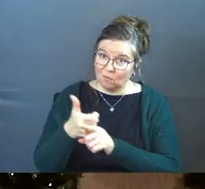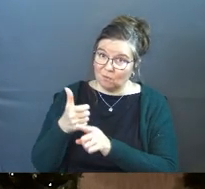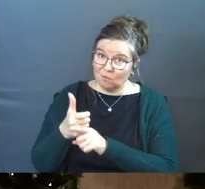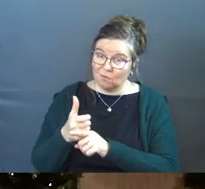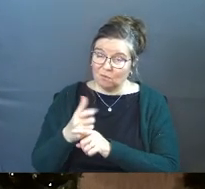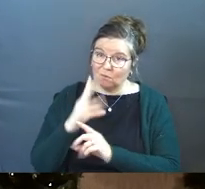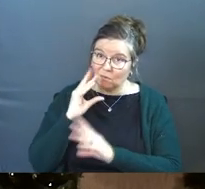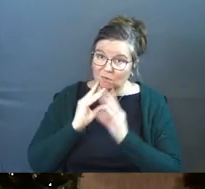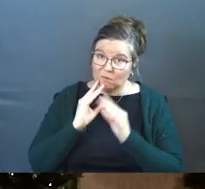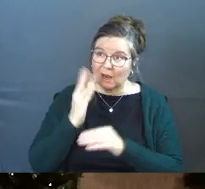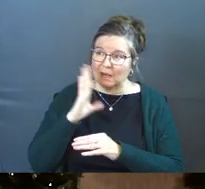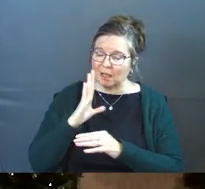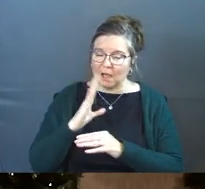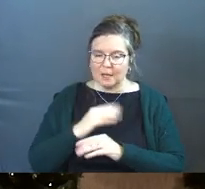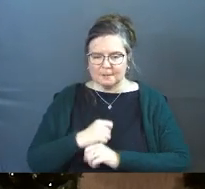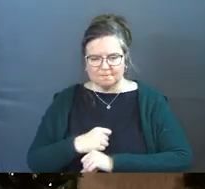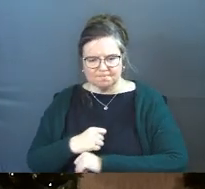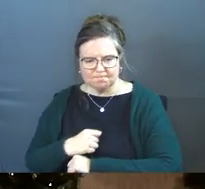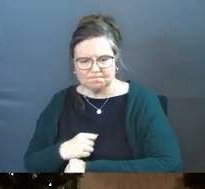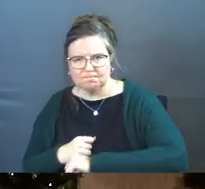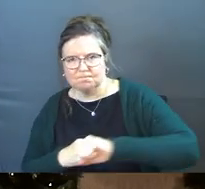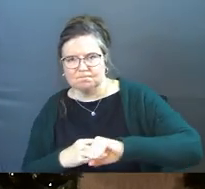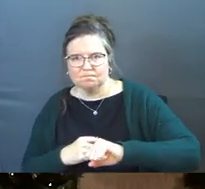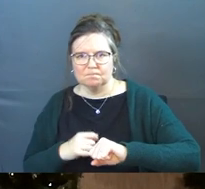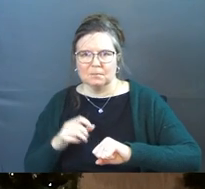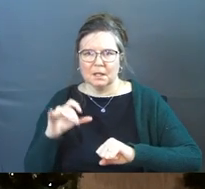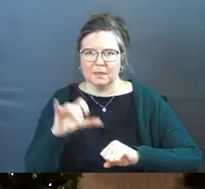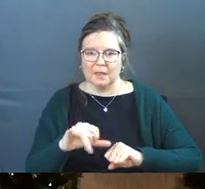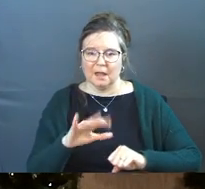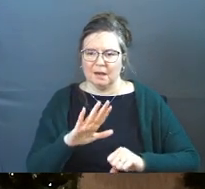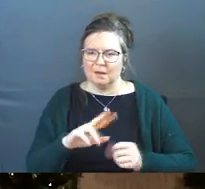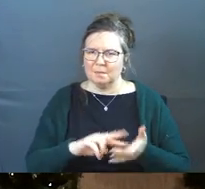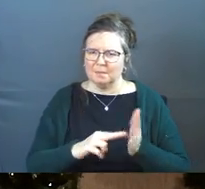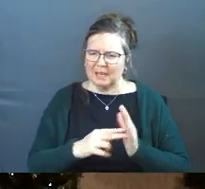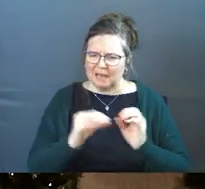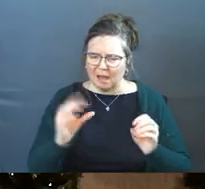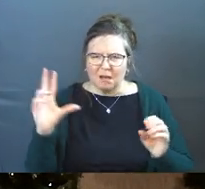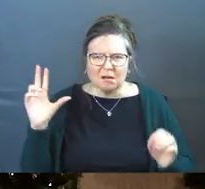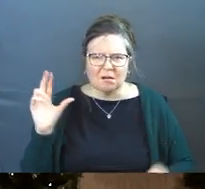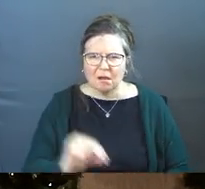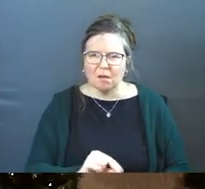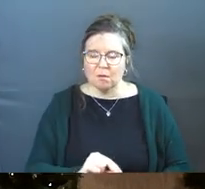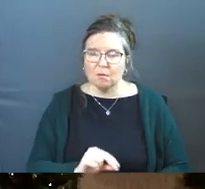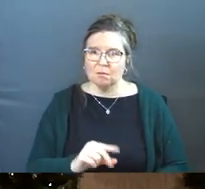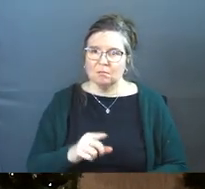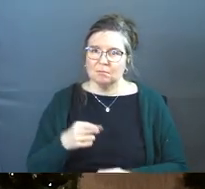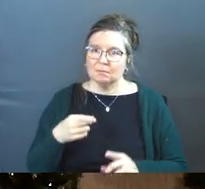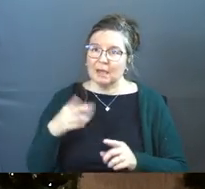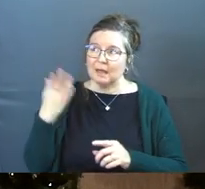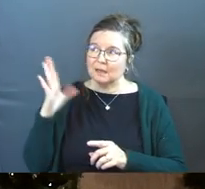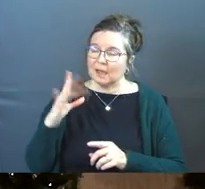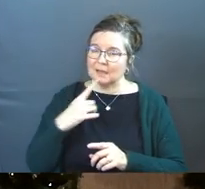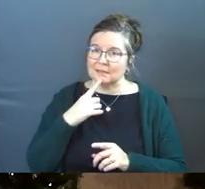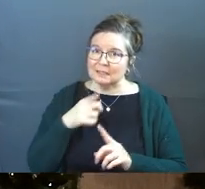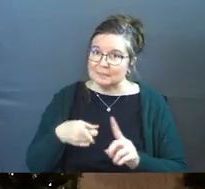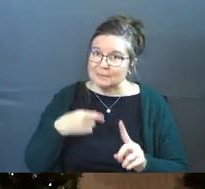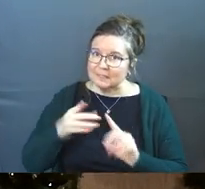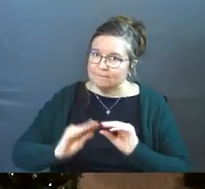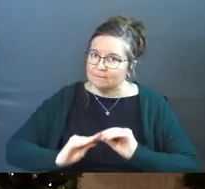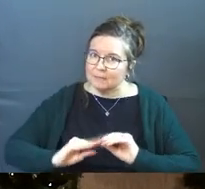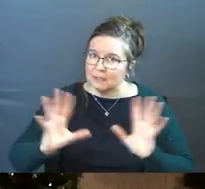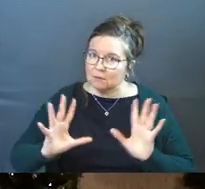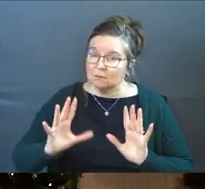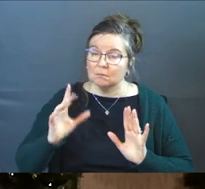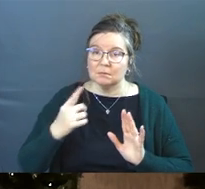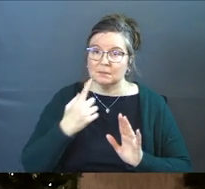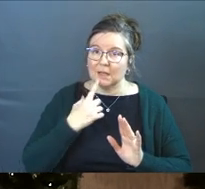And God comes against that you're nothing in a very specific way. And so this